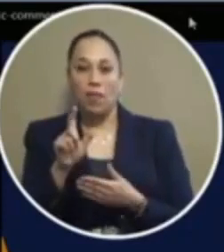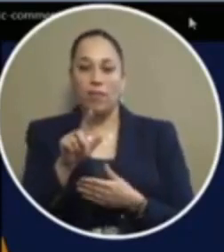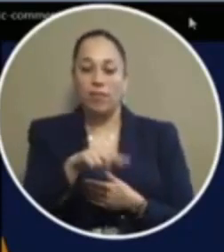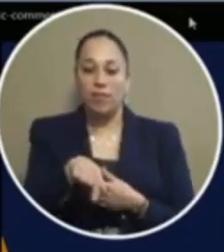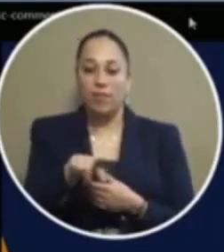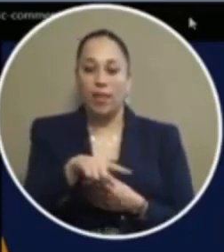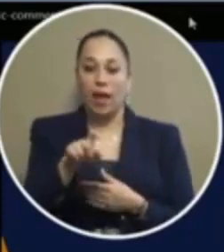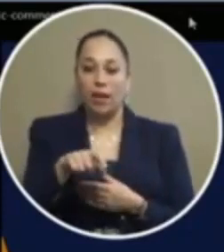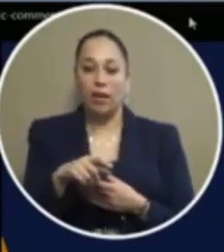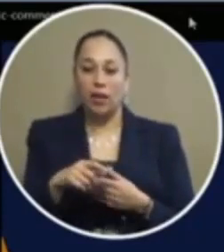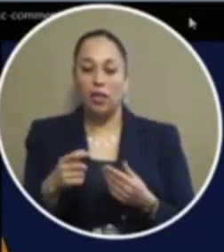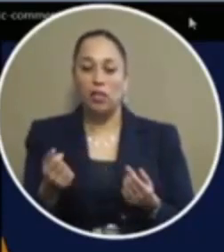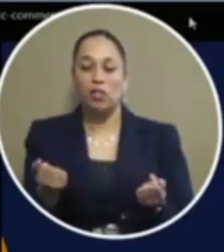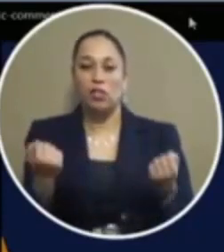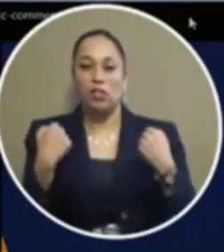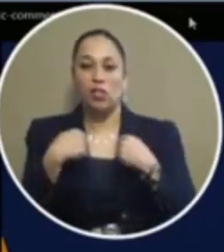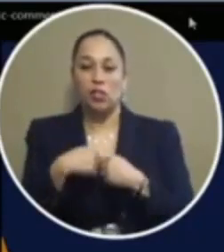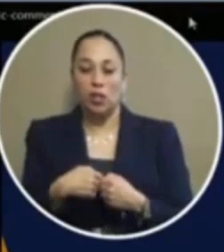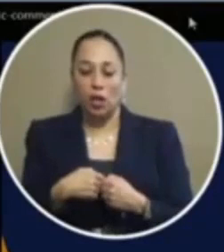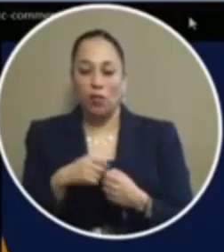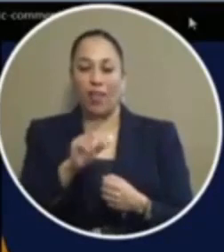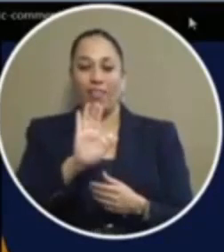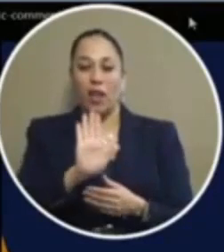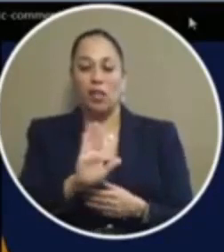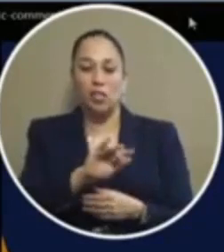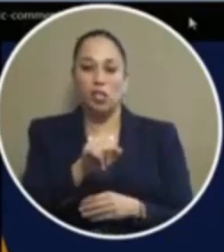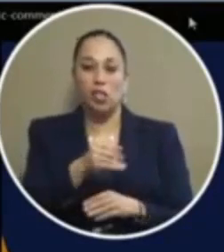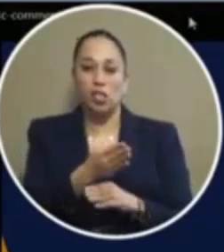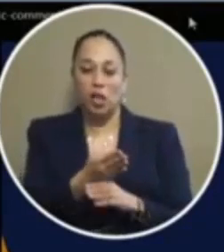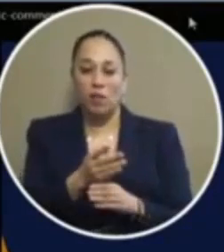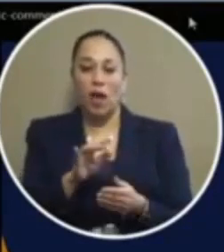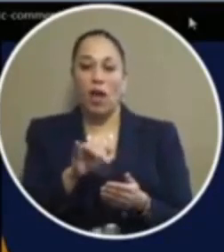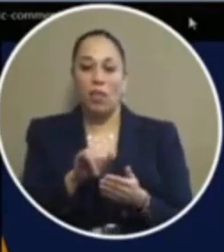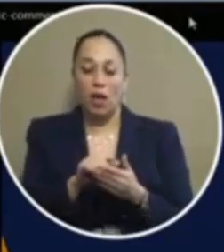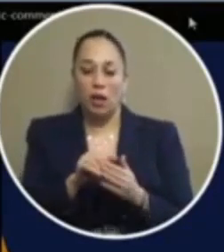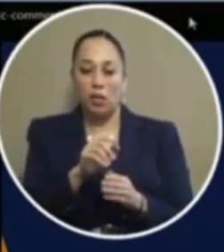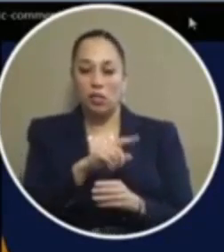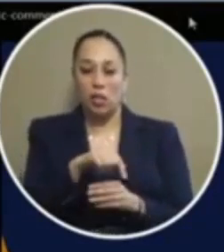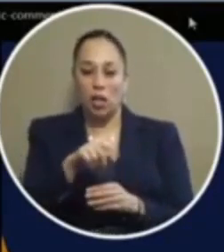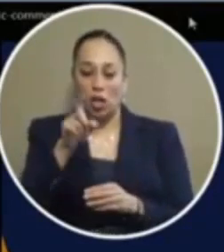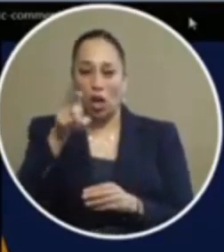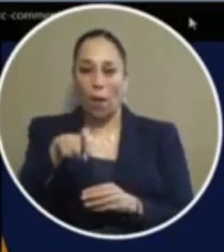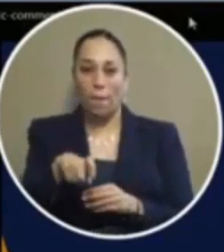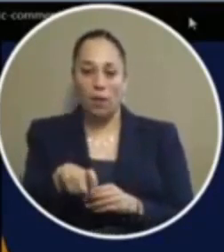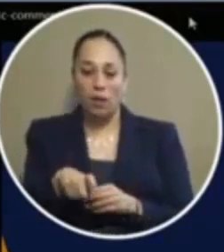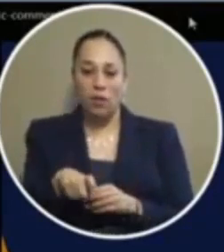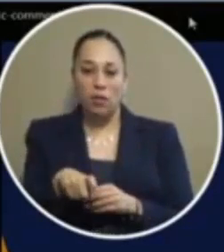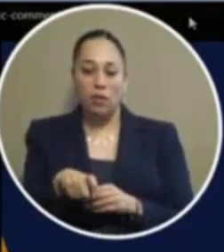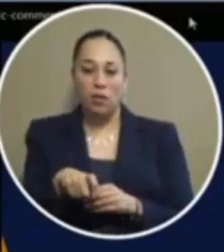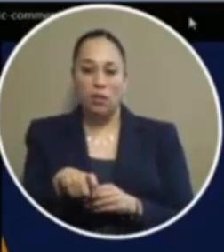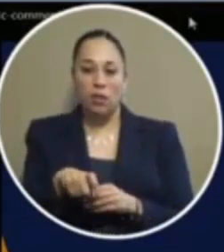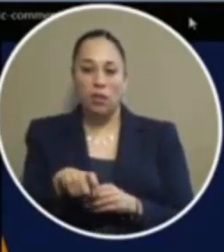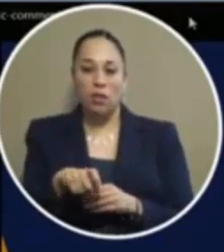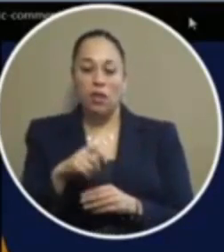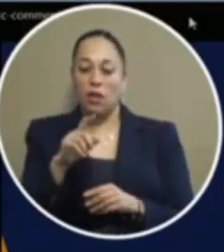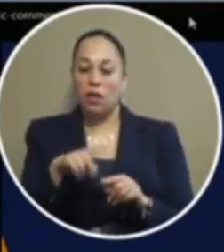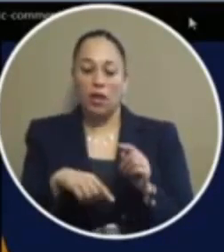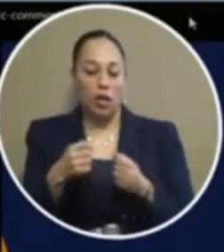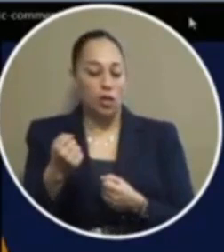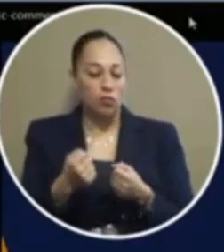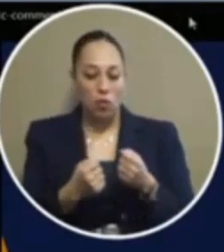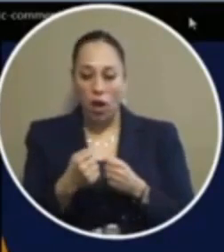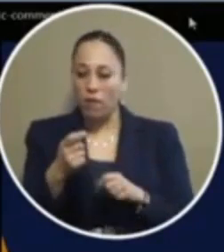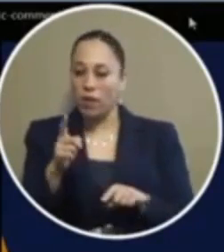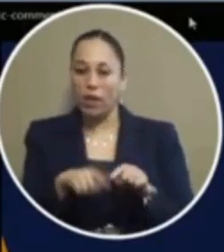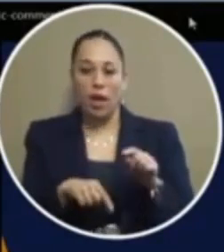carry on their person to do their job and they would come in i mean and the prescriptions necessarily say they cannot drive and cannot